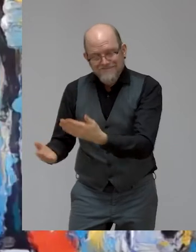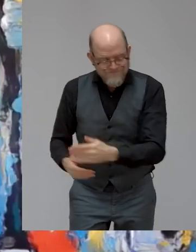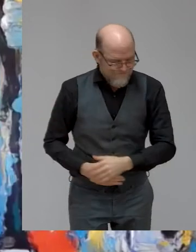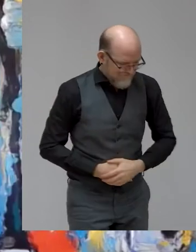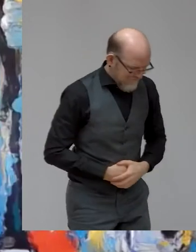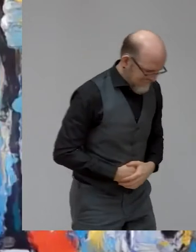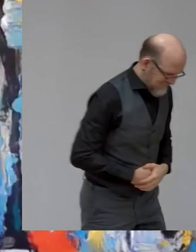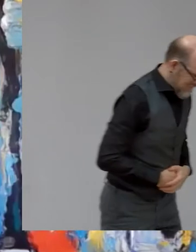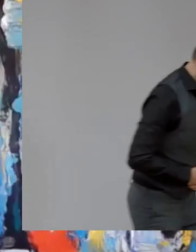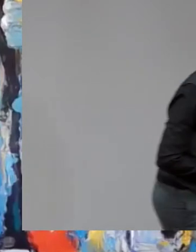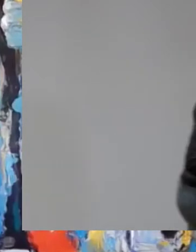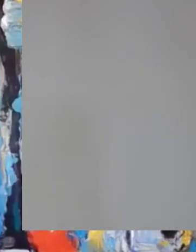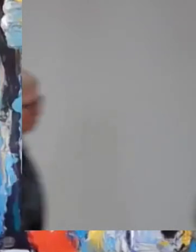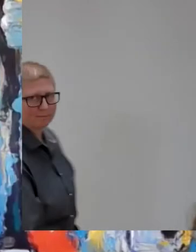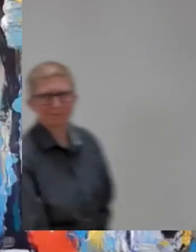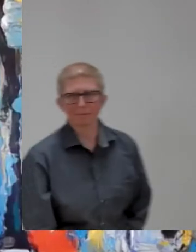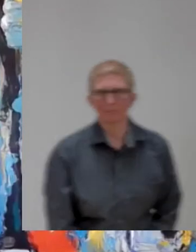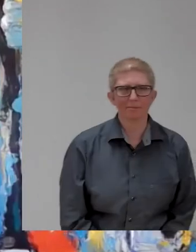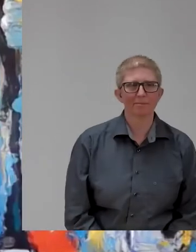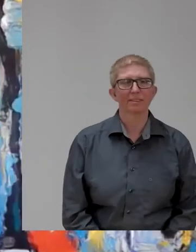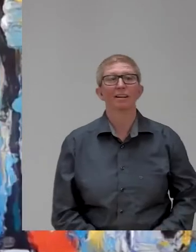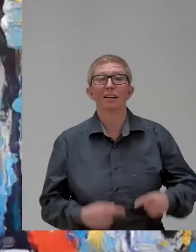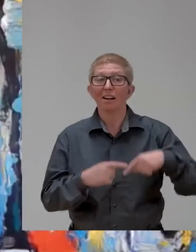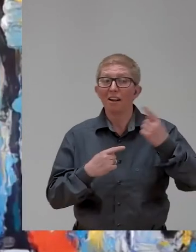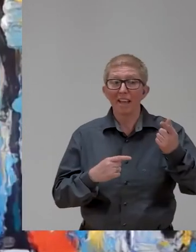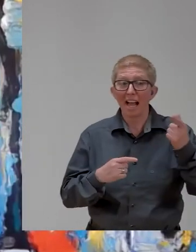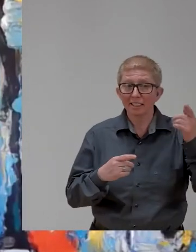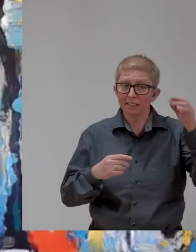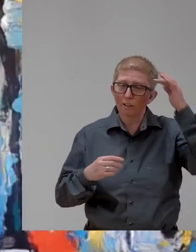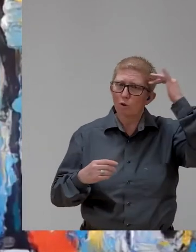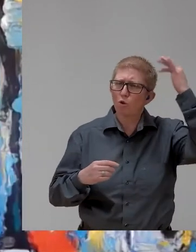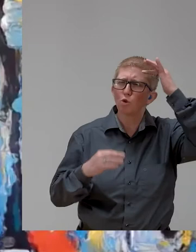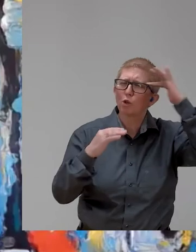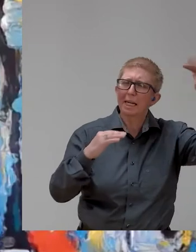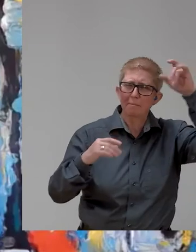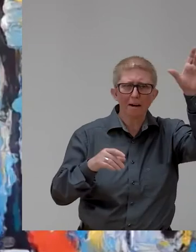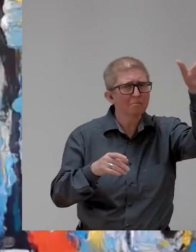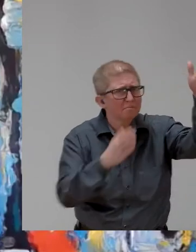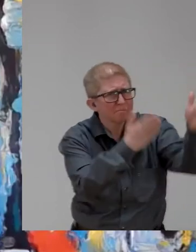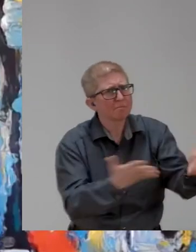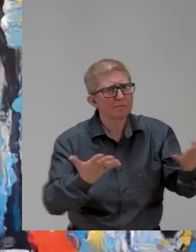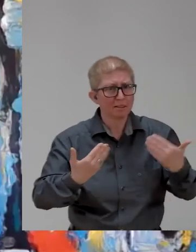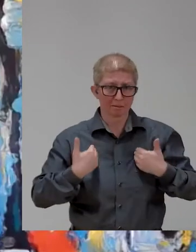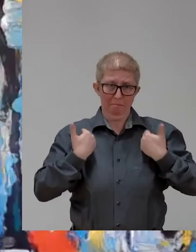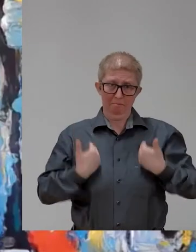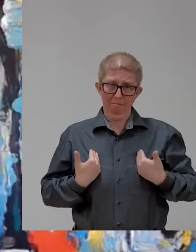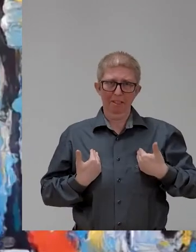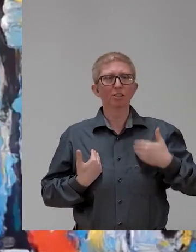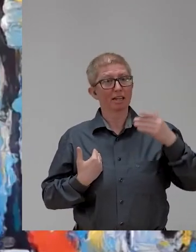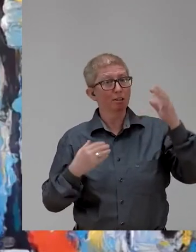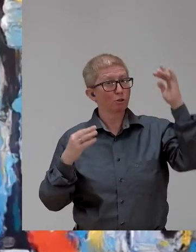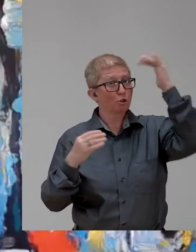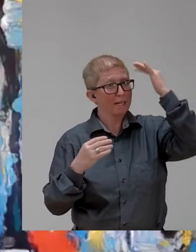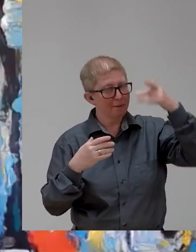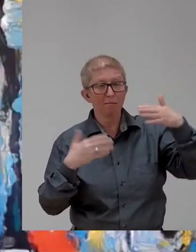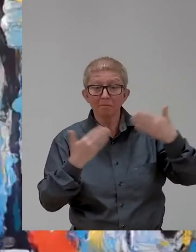my next dreamer and final for this round is my personal dreamer. When he calls me in the evening or at night and says,